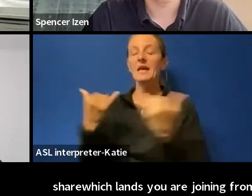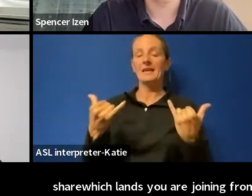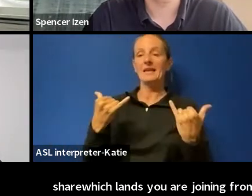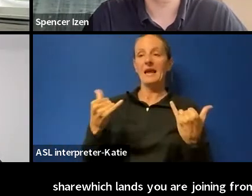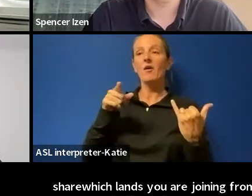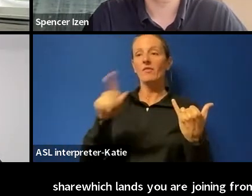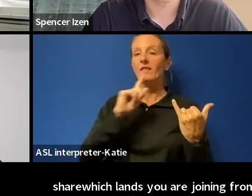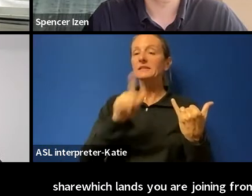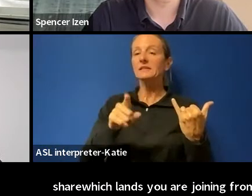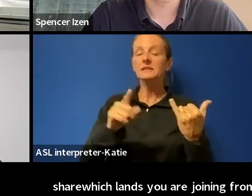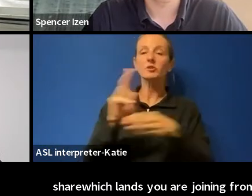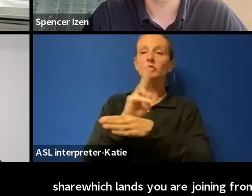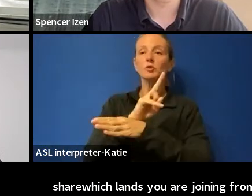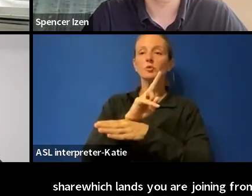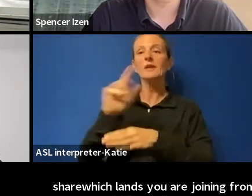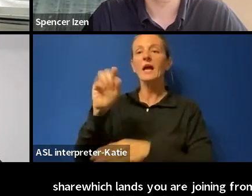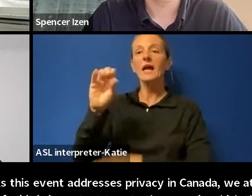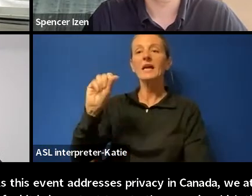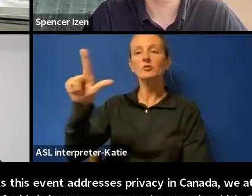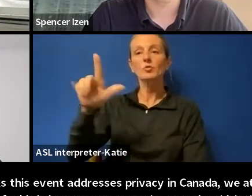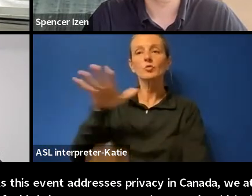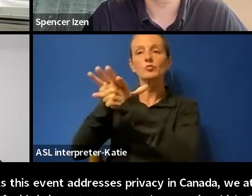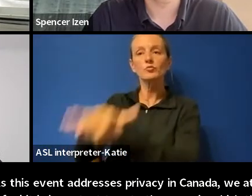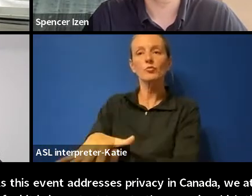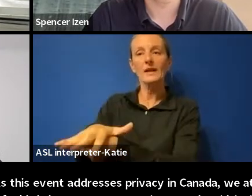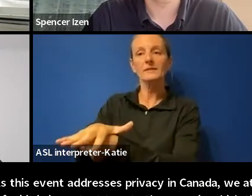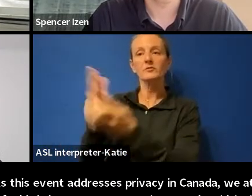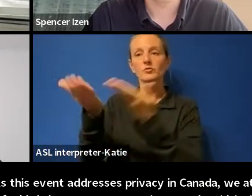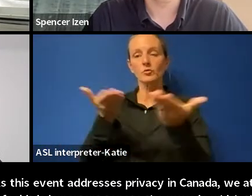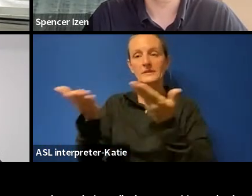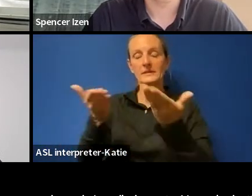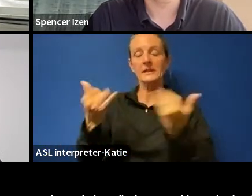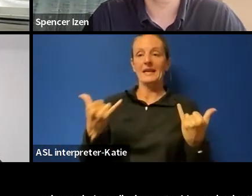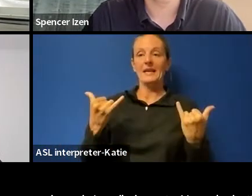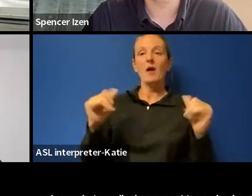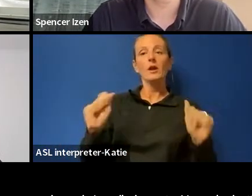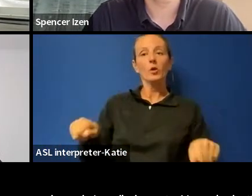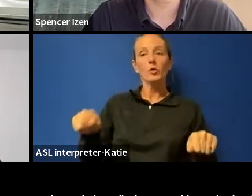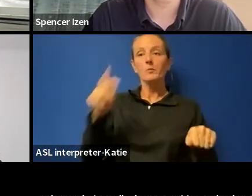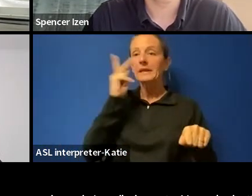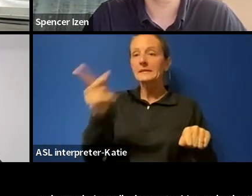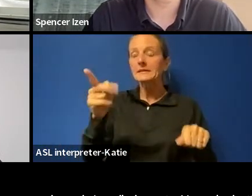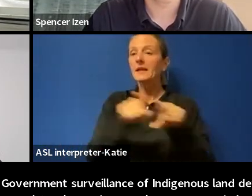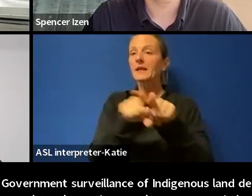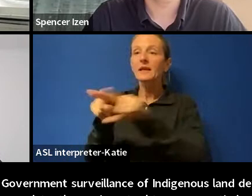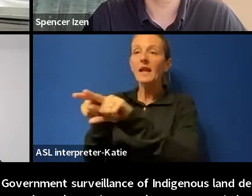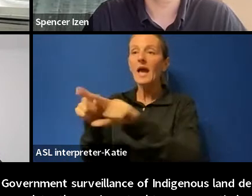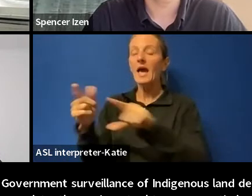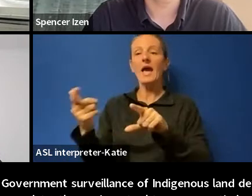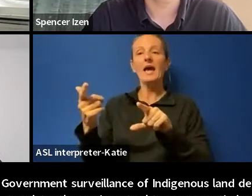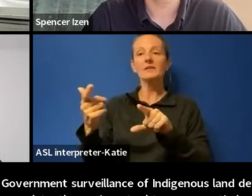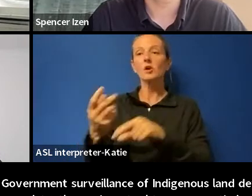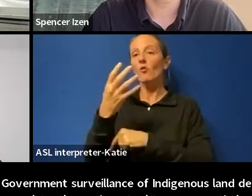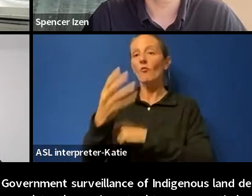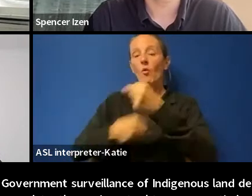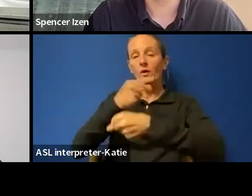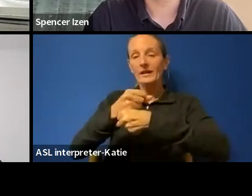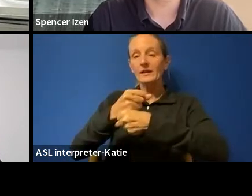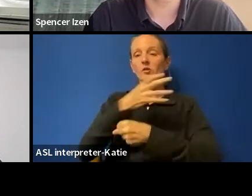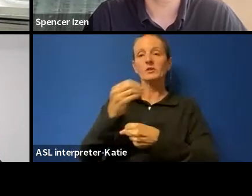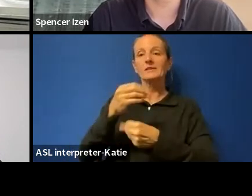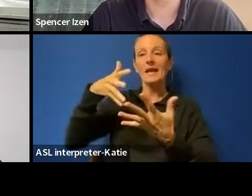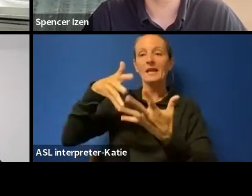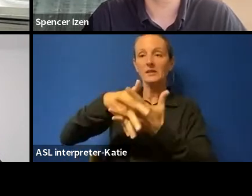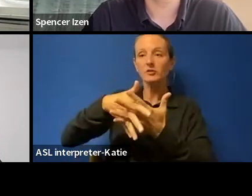used as a tool to repress their resistance. This can be seen in the surveillance of the tiny house warriors and the Indigenous land